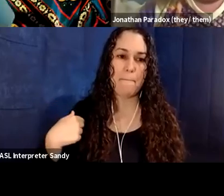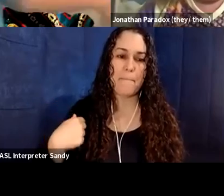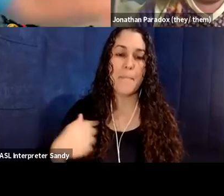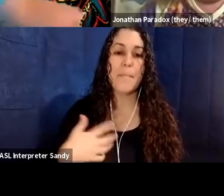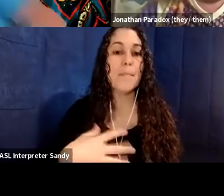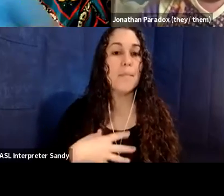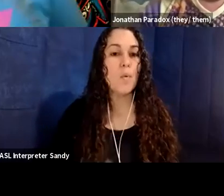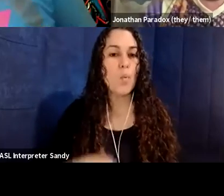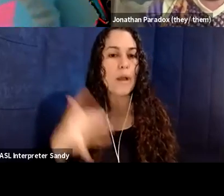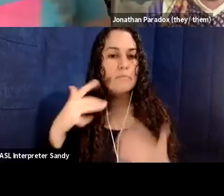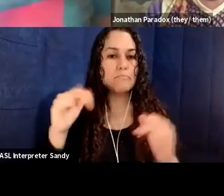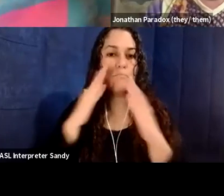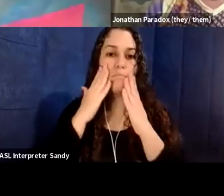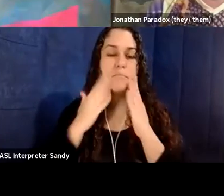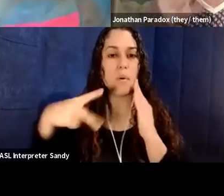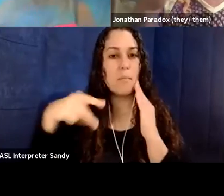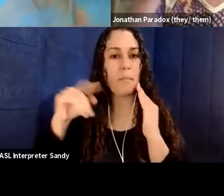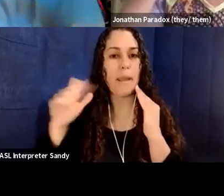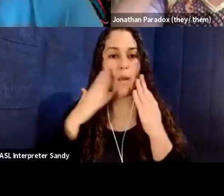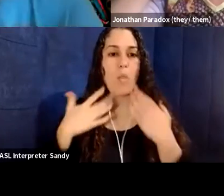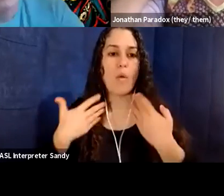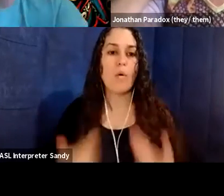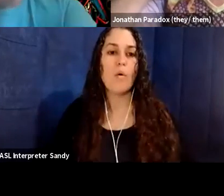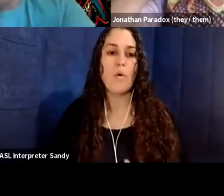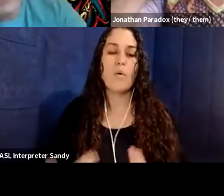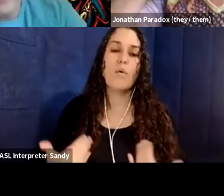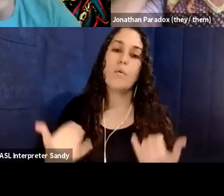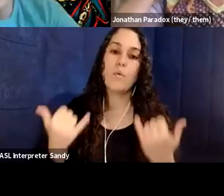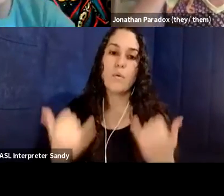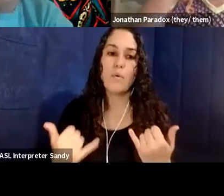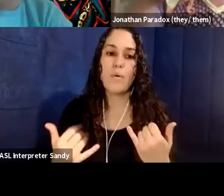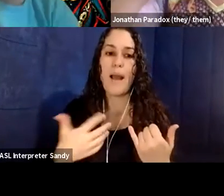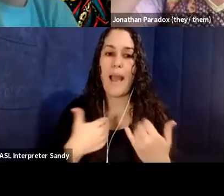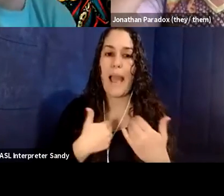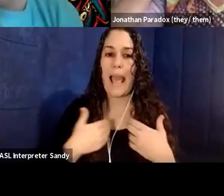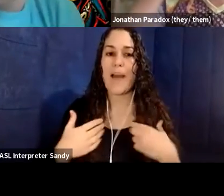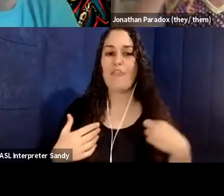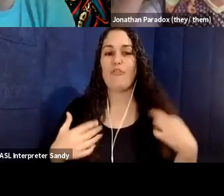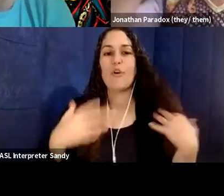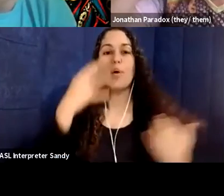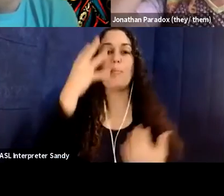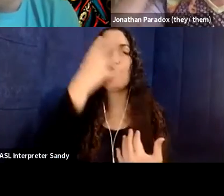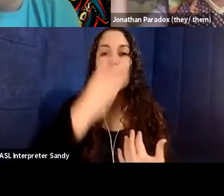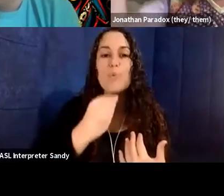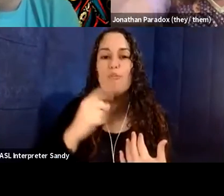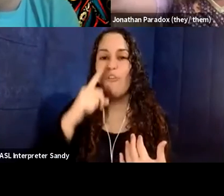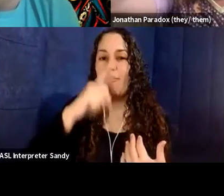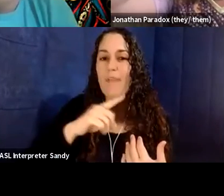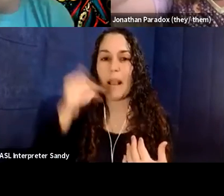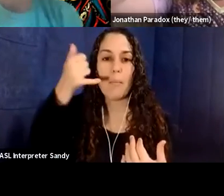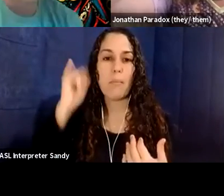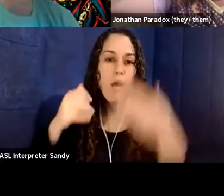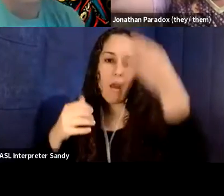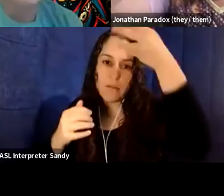-skinned white person with, uh, some beautifully, beautiful, fake blonde hair right now